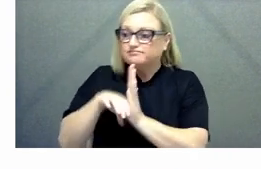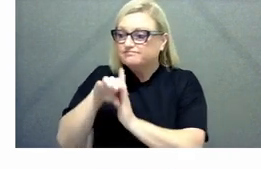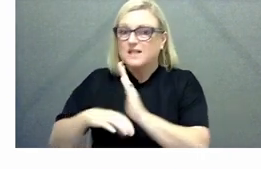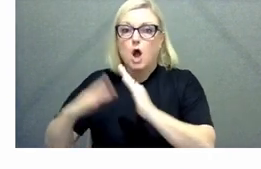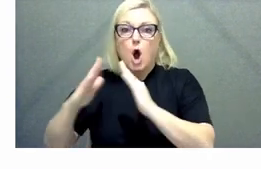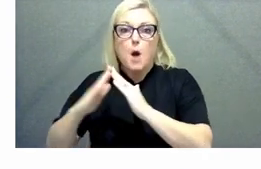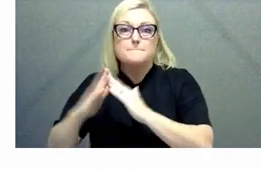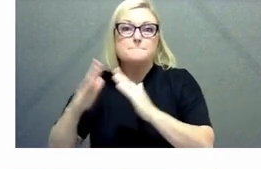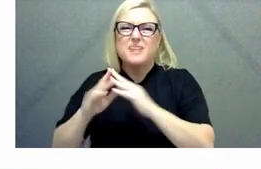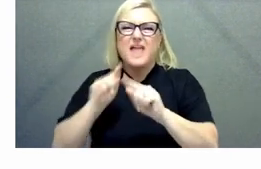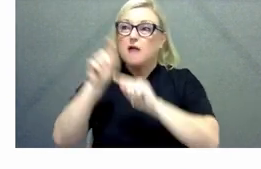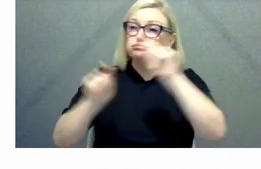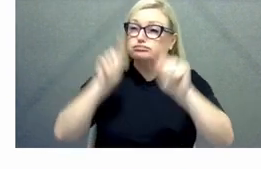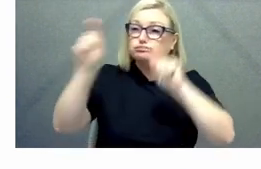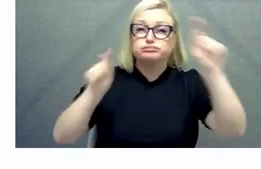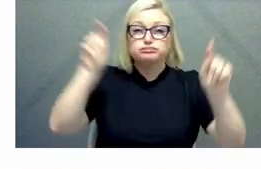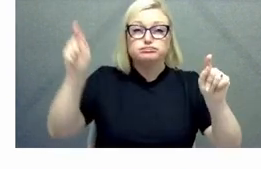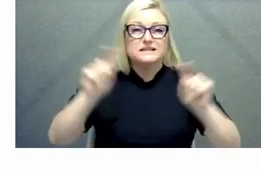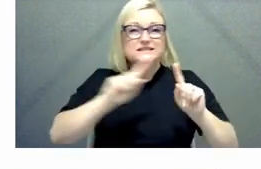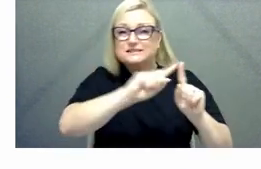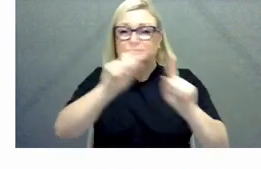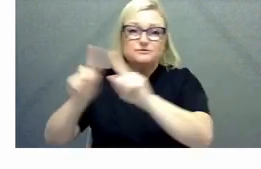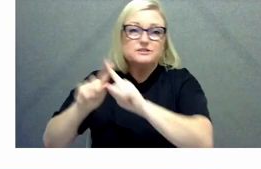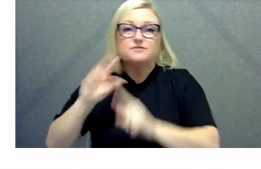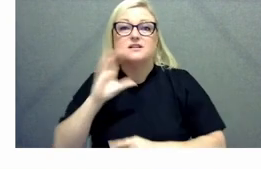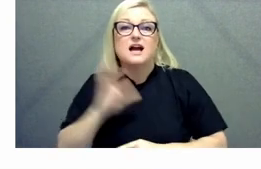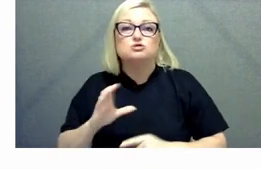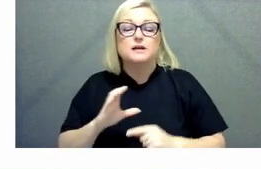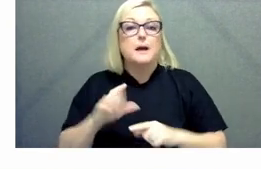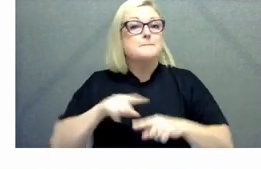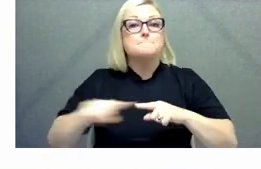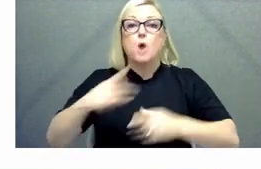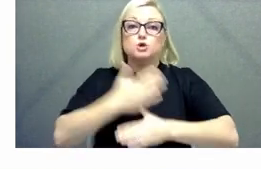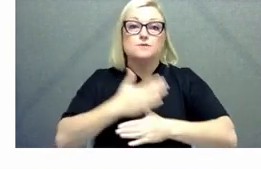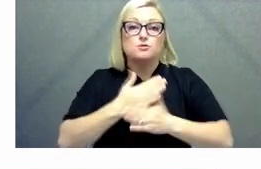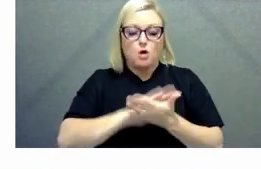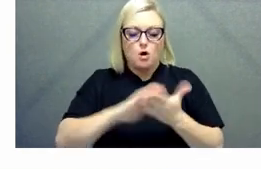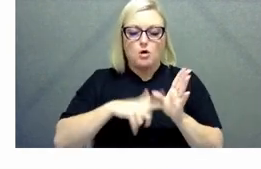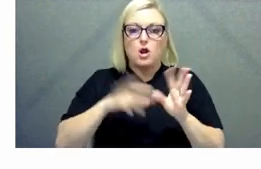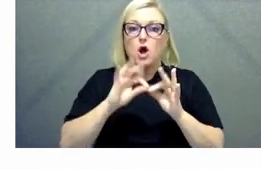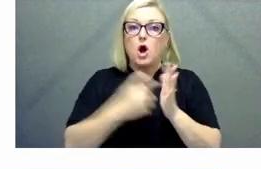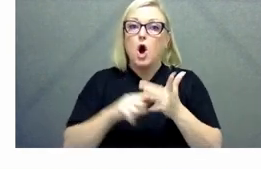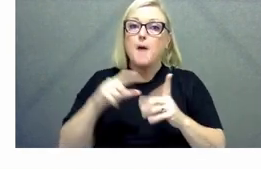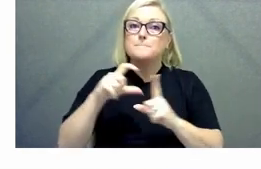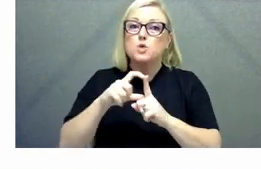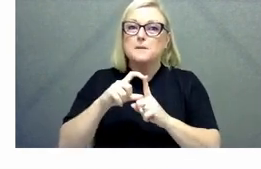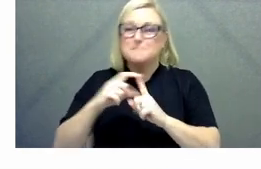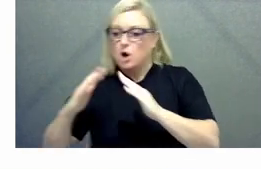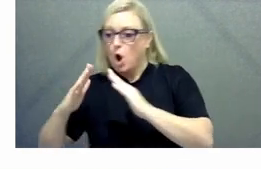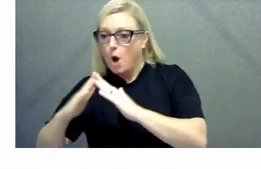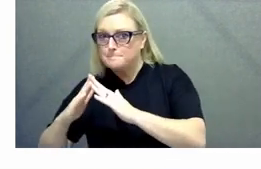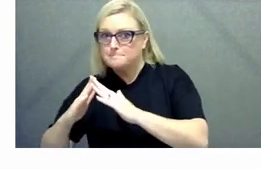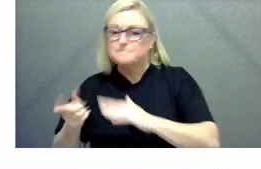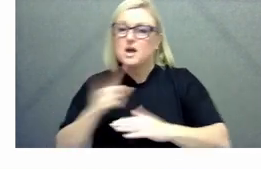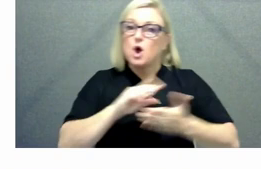export but the majority of our roles are actually hybrid so they do a little bit of work from home and work from the office